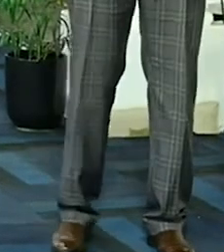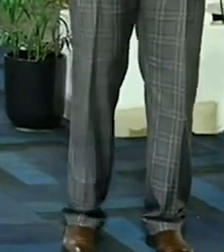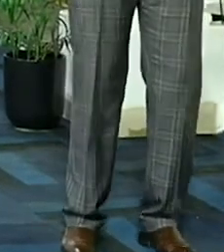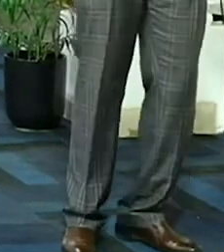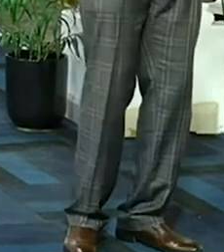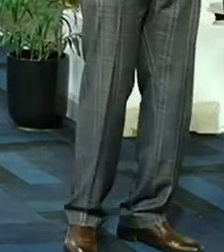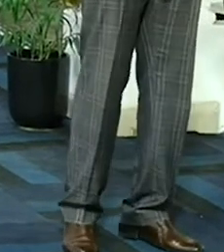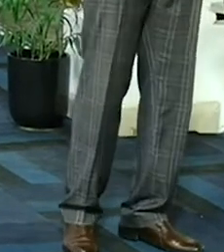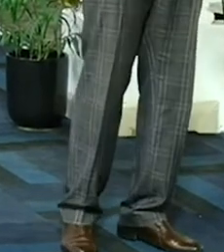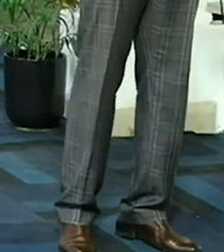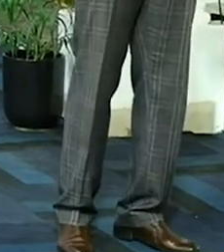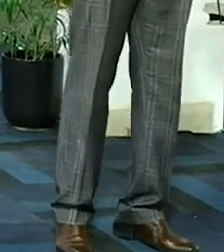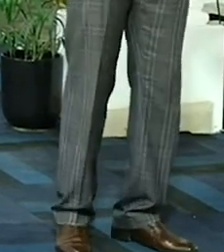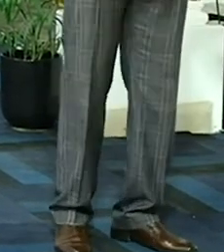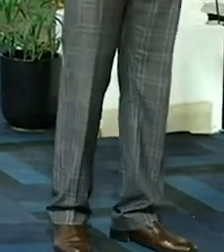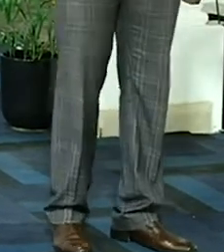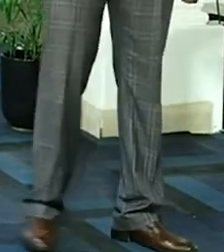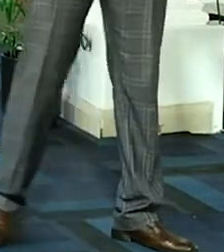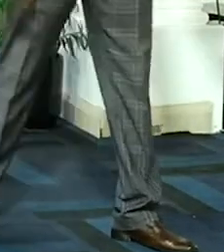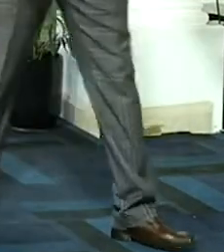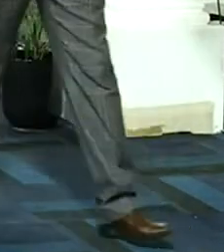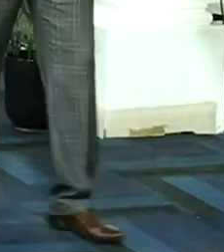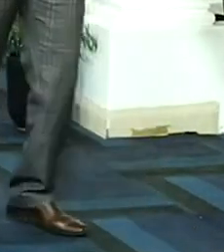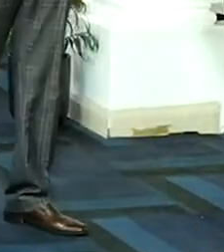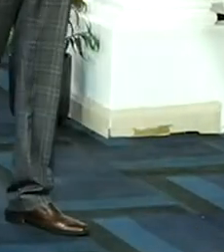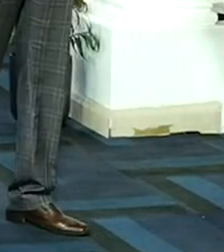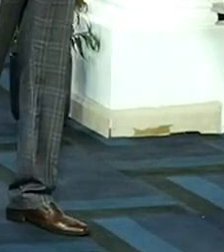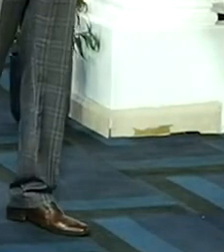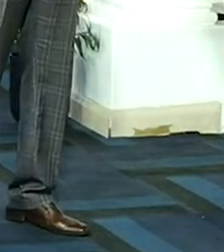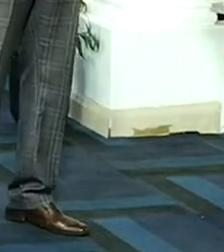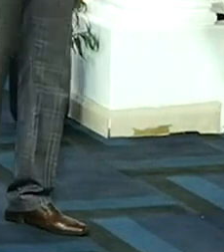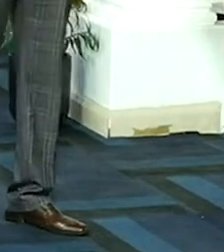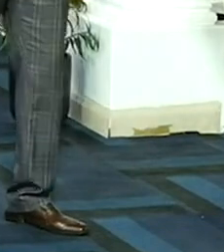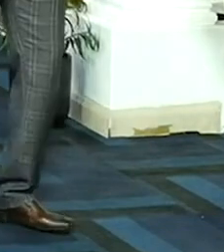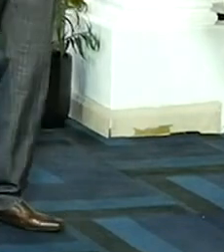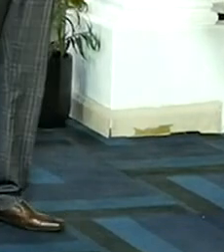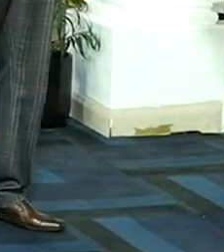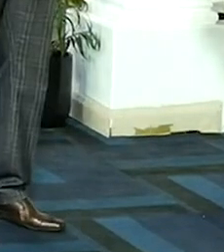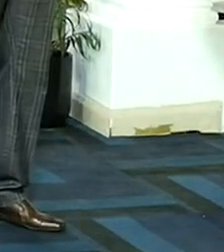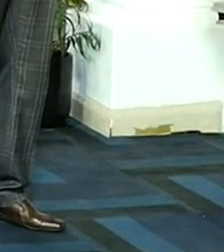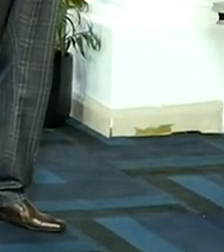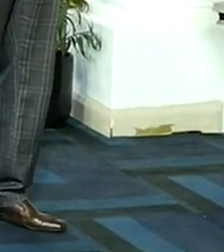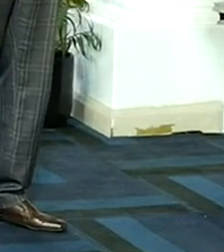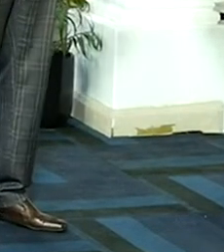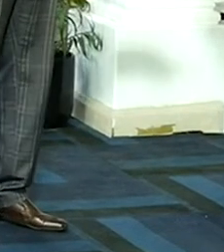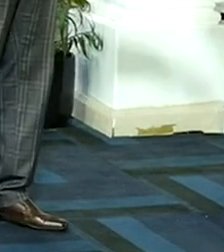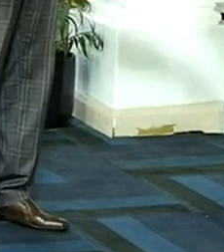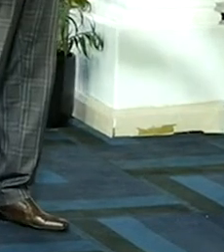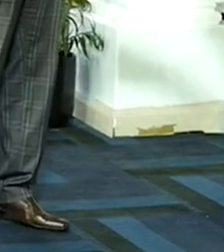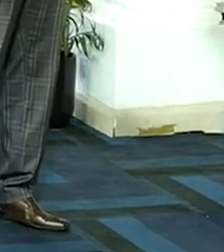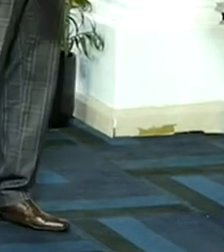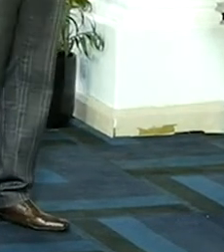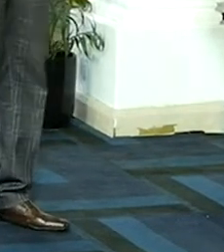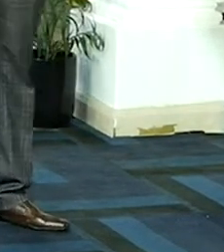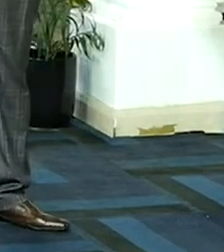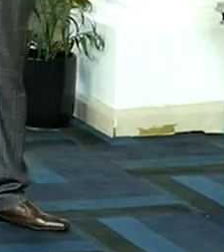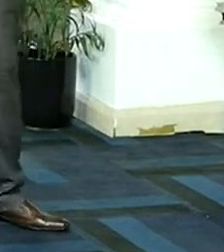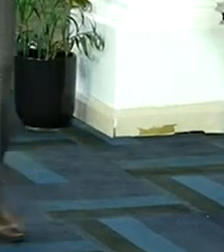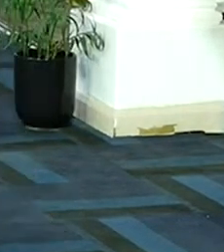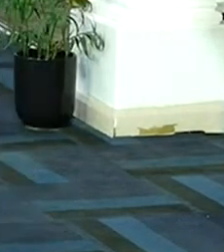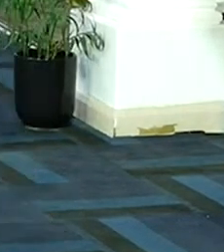are in Christ Christ can transform you my friend those who are in Christ they experience joy in place of pain